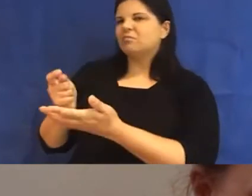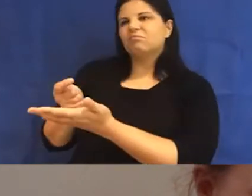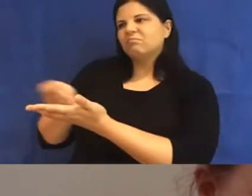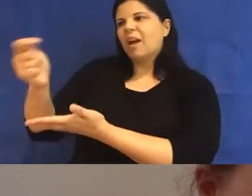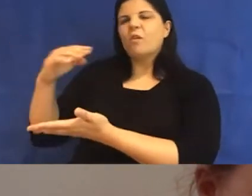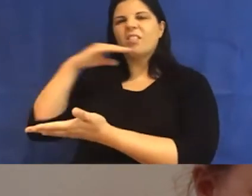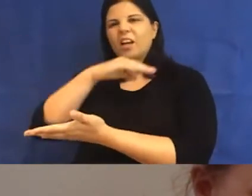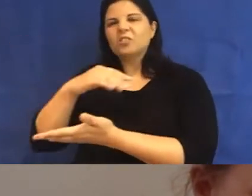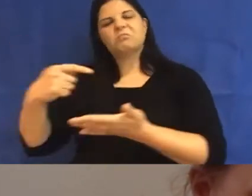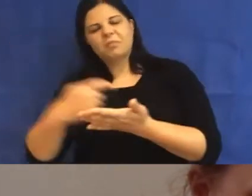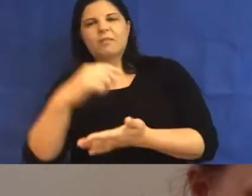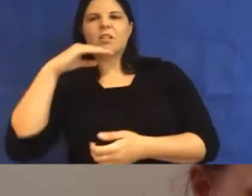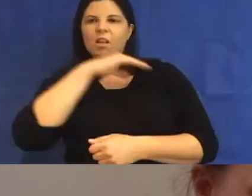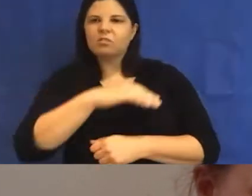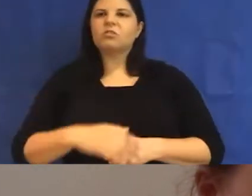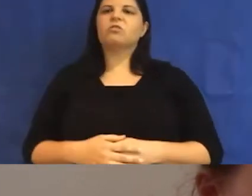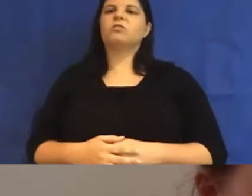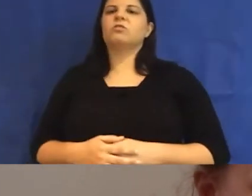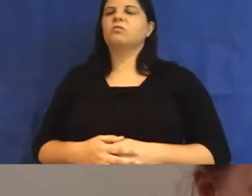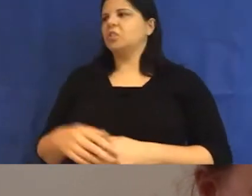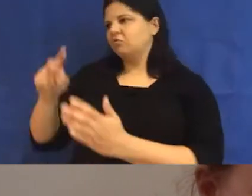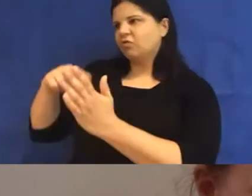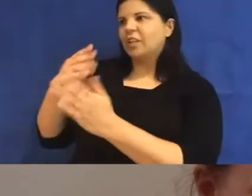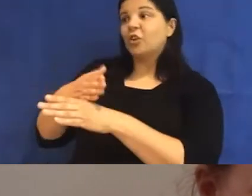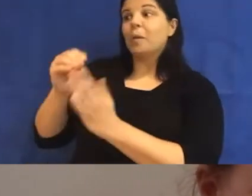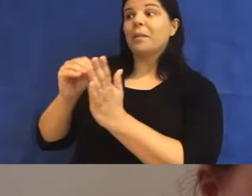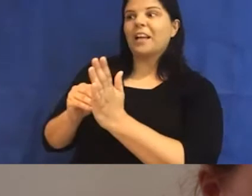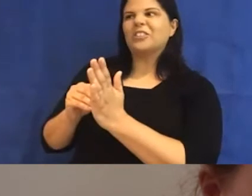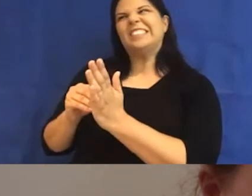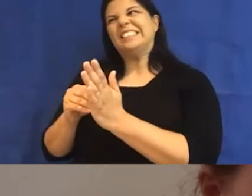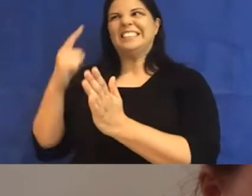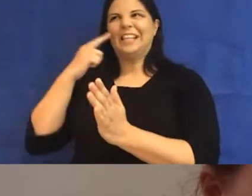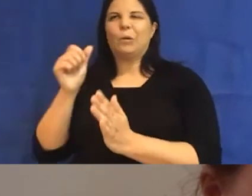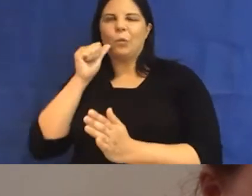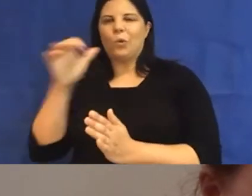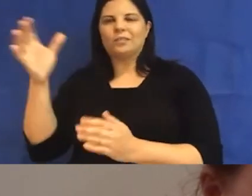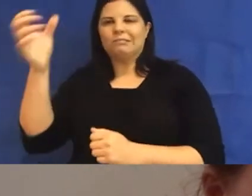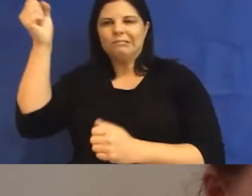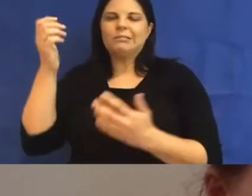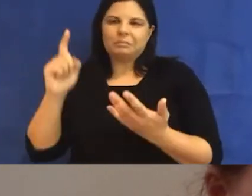applications for jobs we wouldn't get. We were lucky or we weren't. We were lucky to be there.